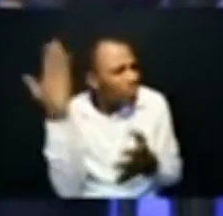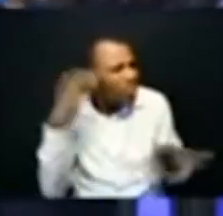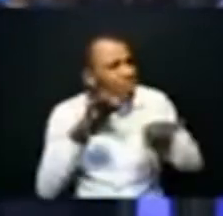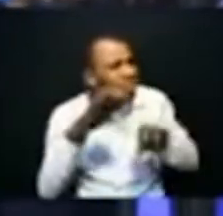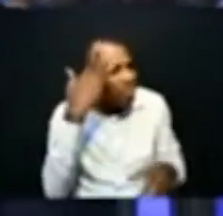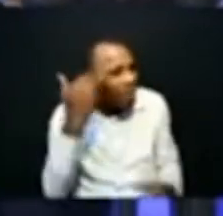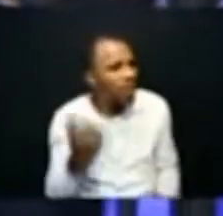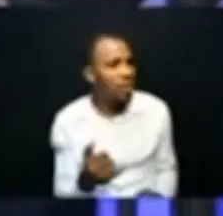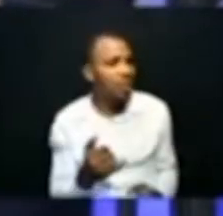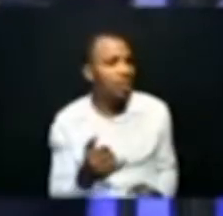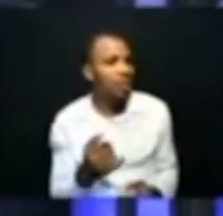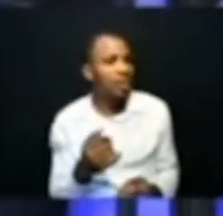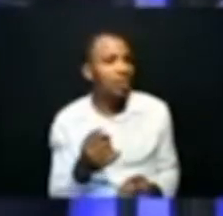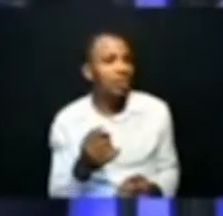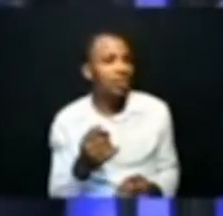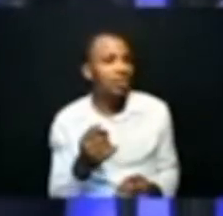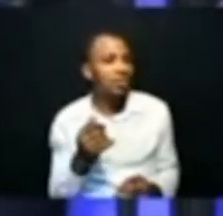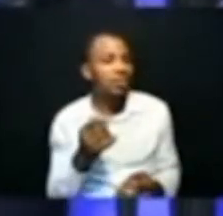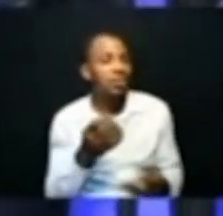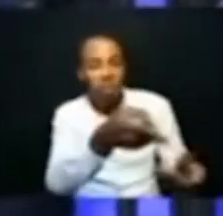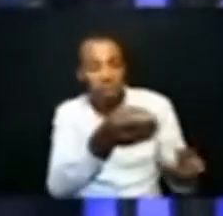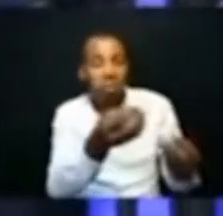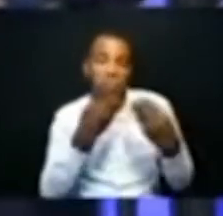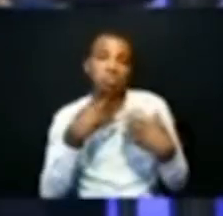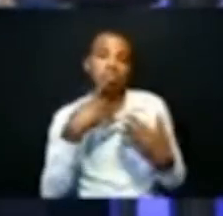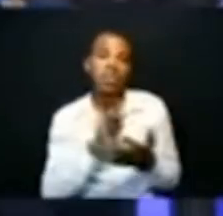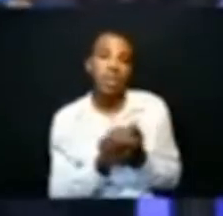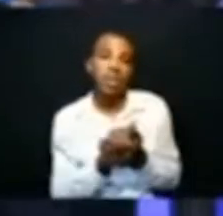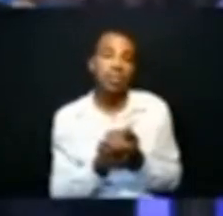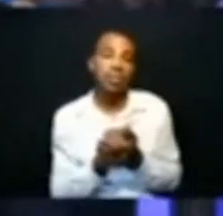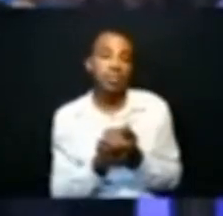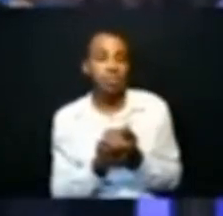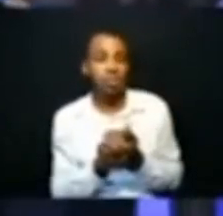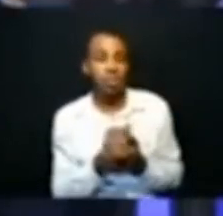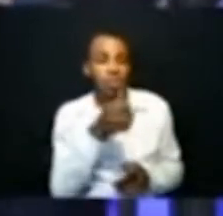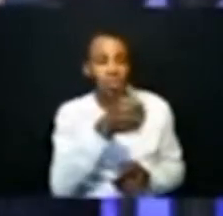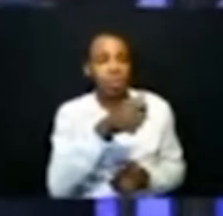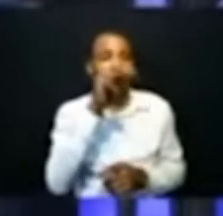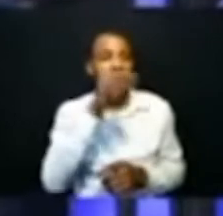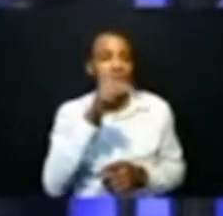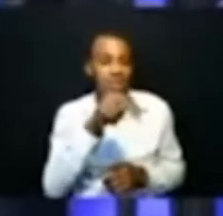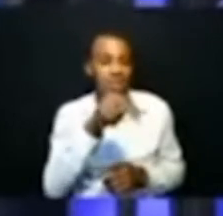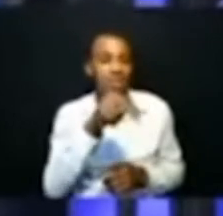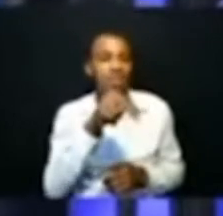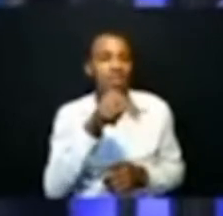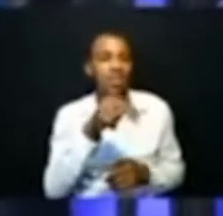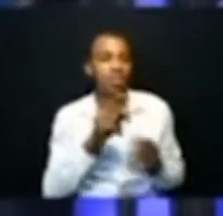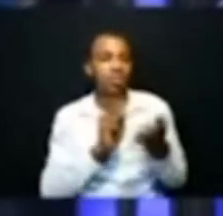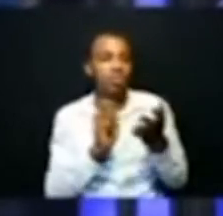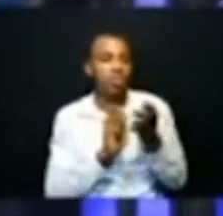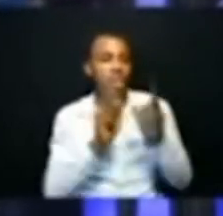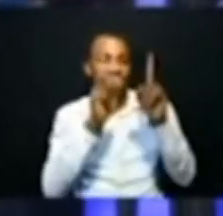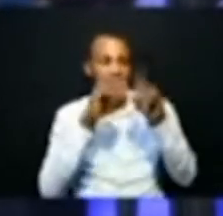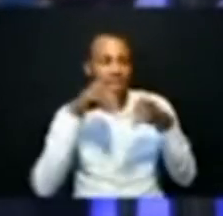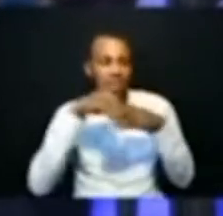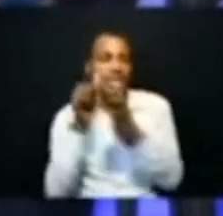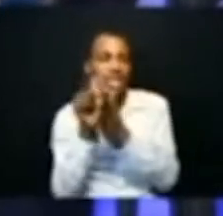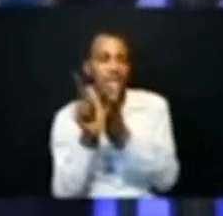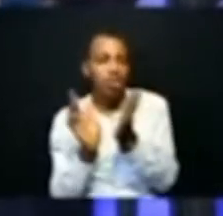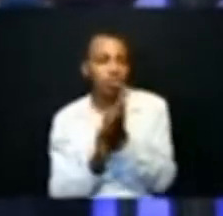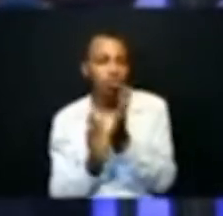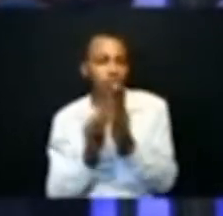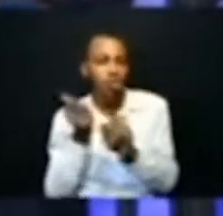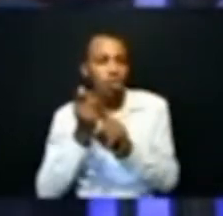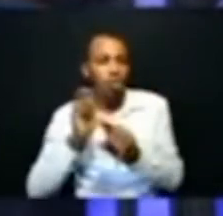she said that she had to write the the exams to the law school she had to write it